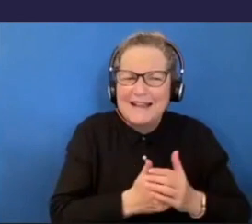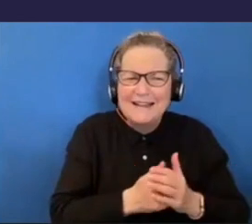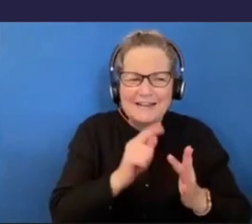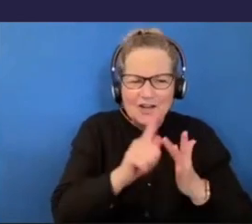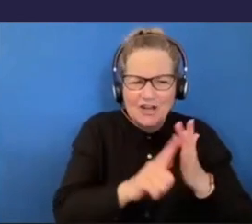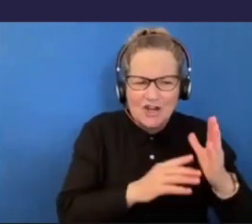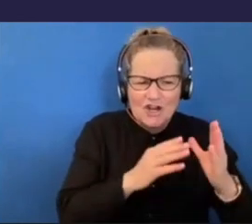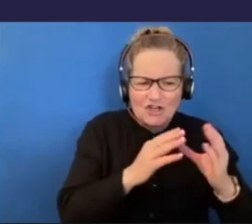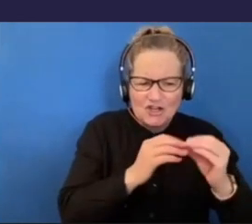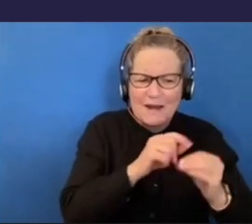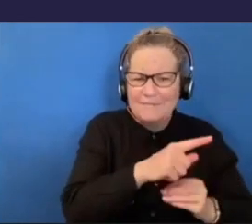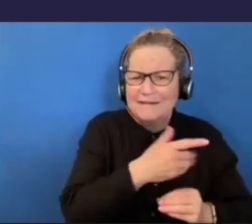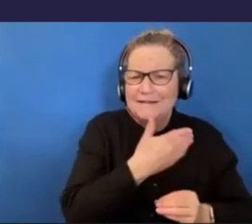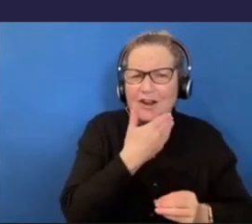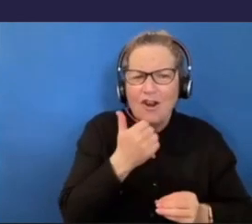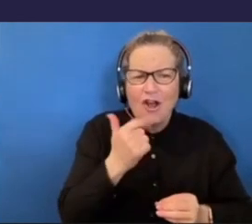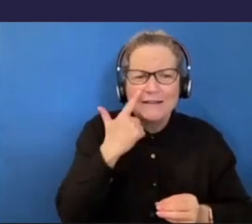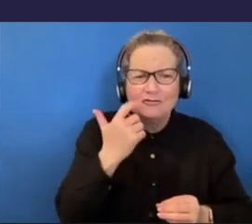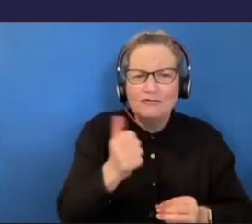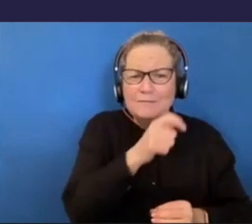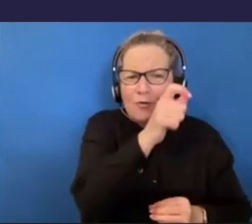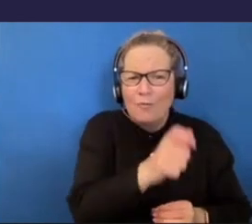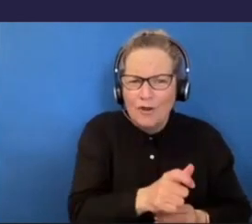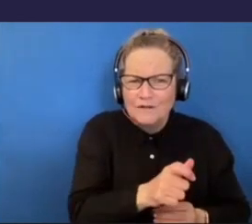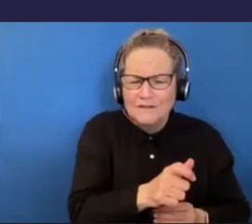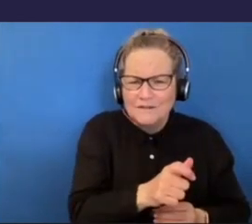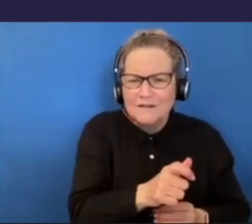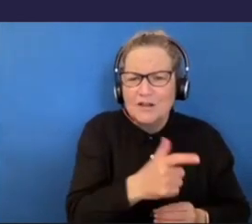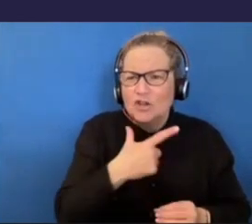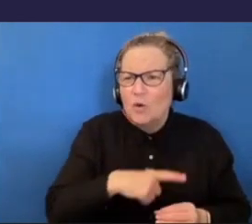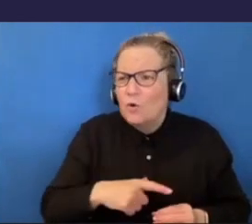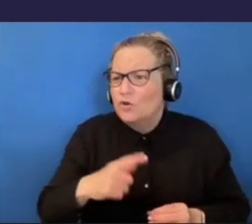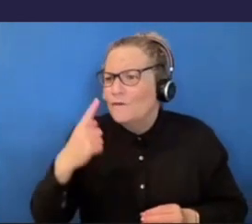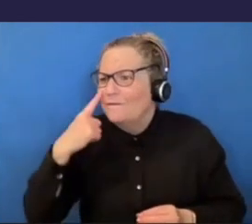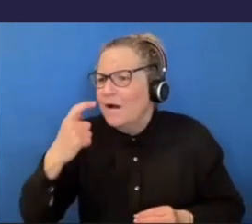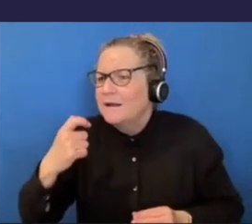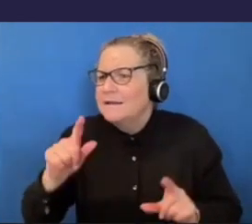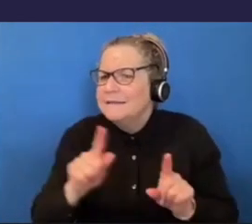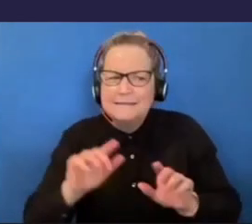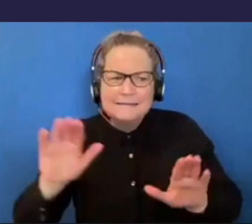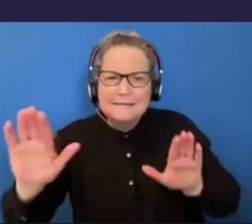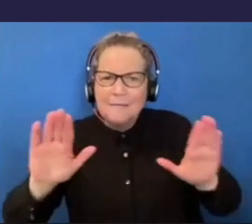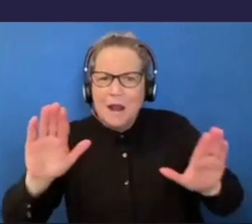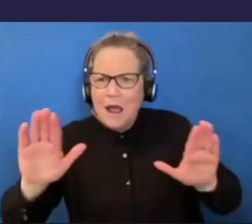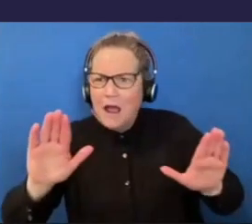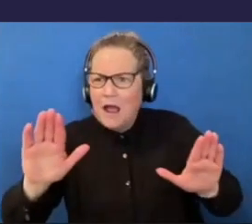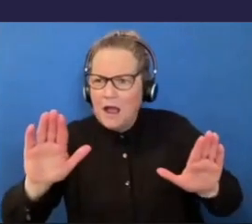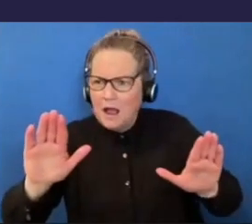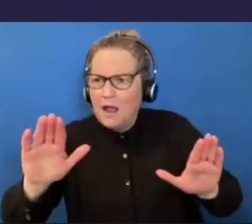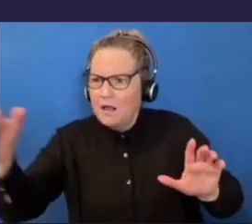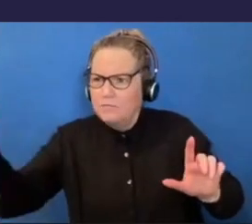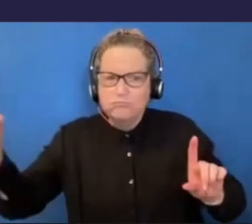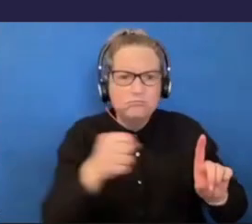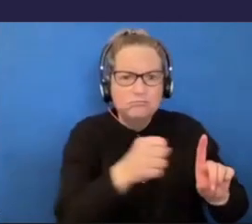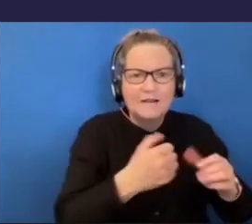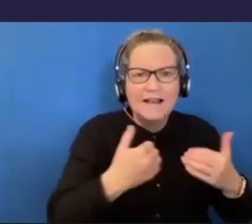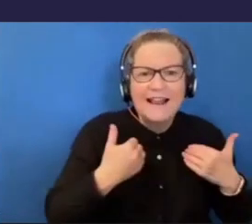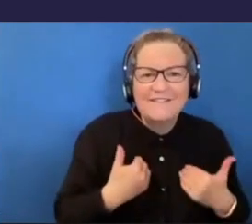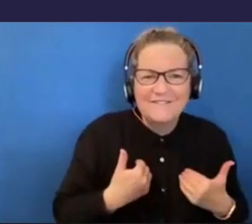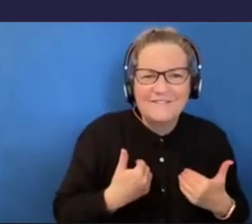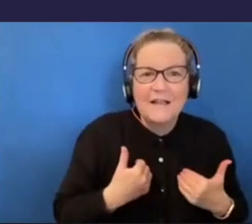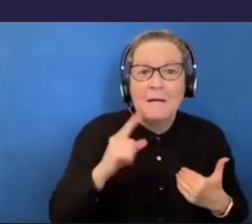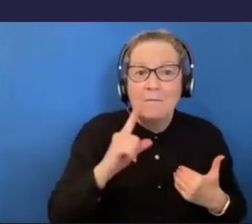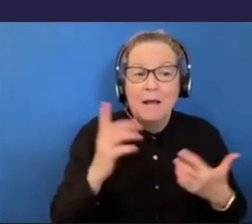person and you just want reasonable people to be with reasonable people. So we've just, um, got to find that matchup